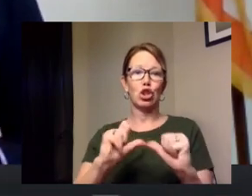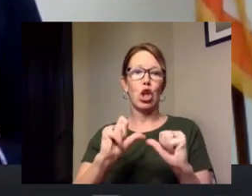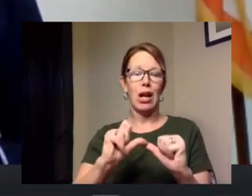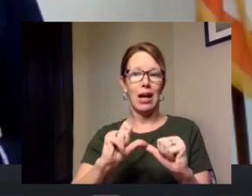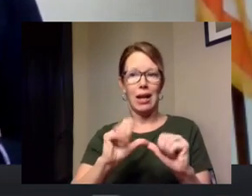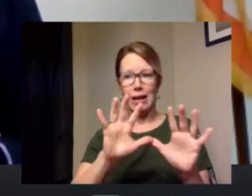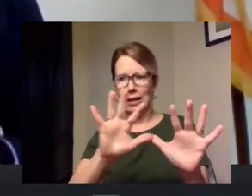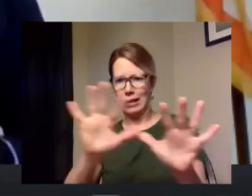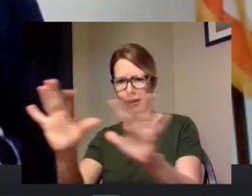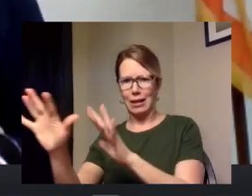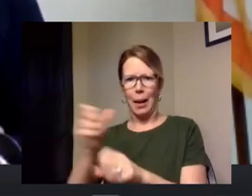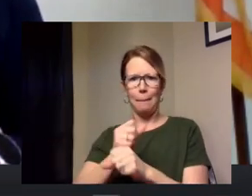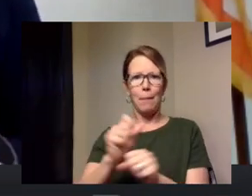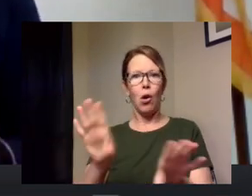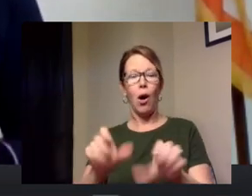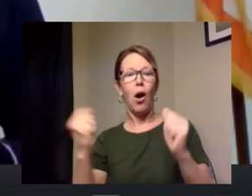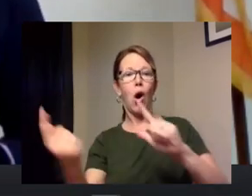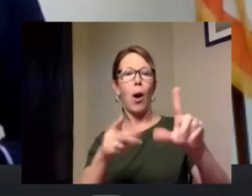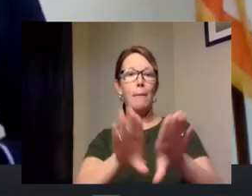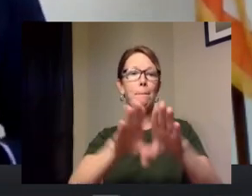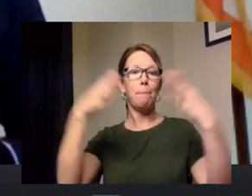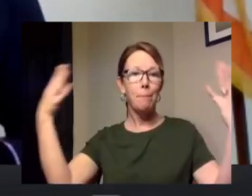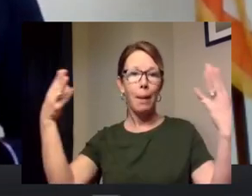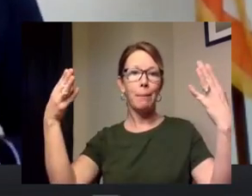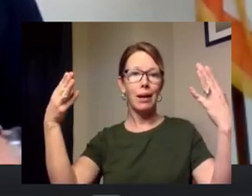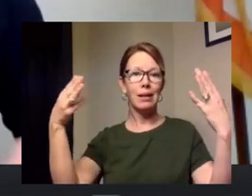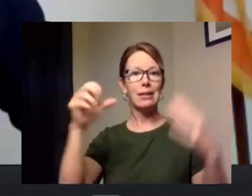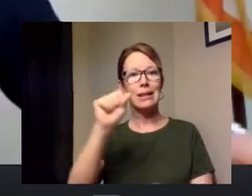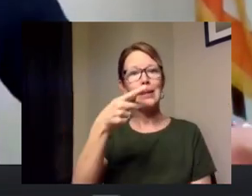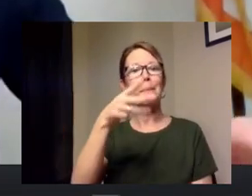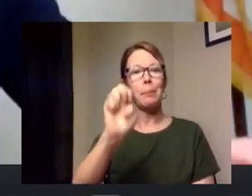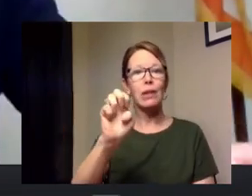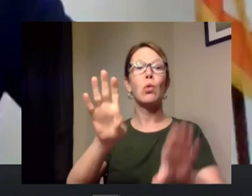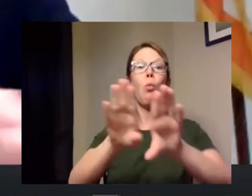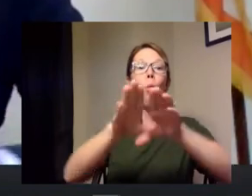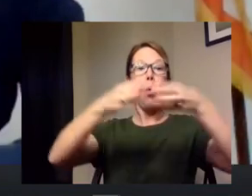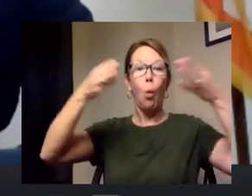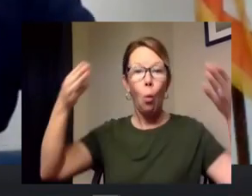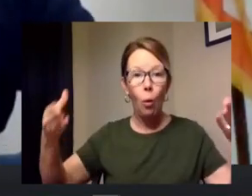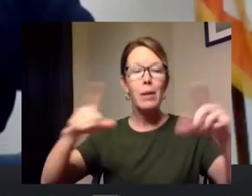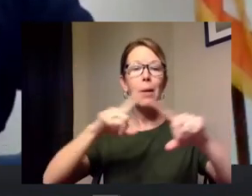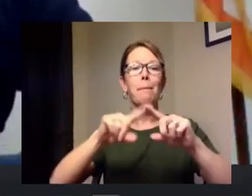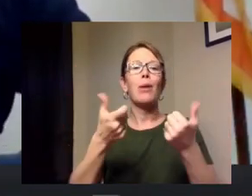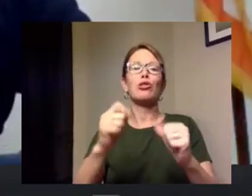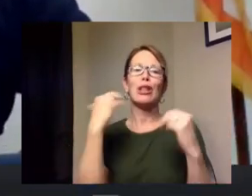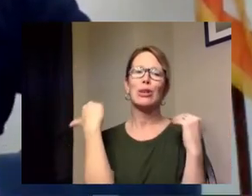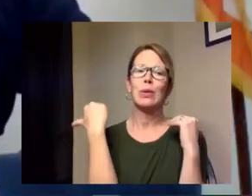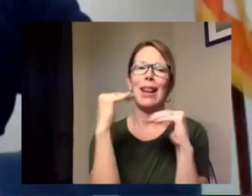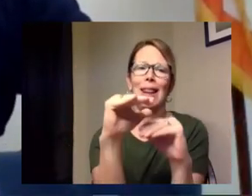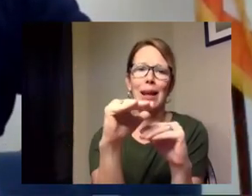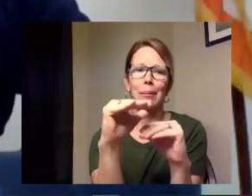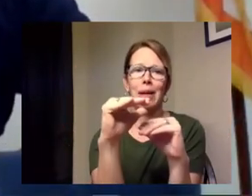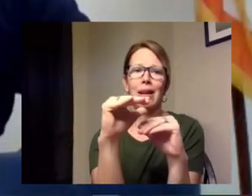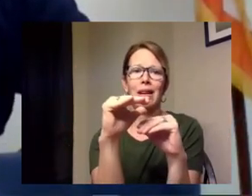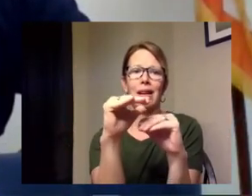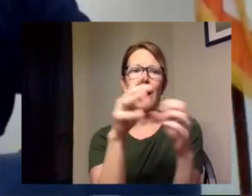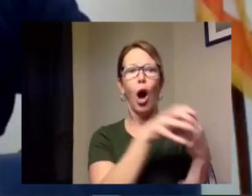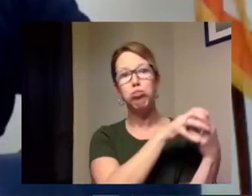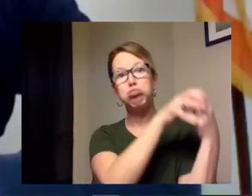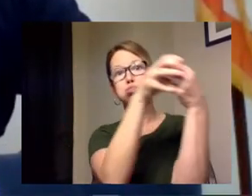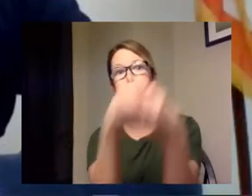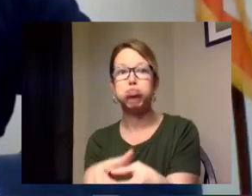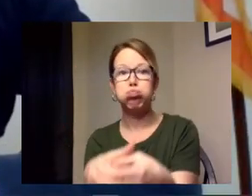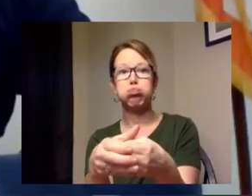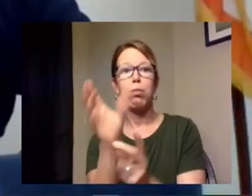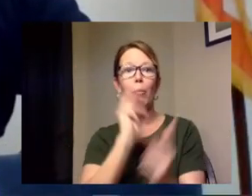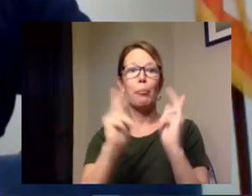public spaces open they're still open what we're trying to do is limit uh groups of people piling into a